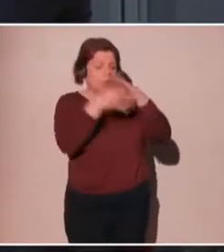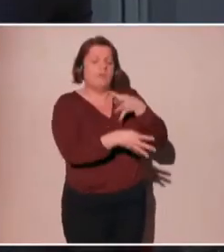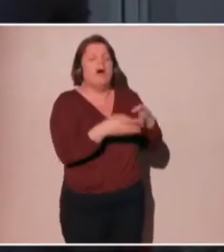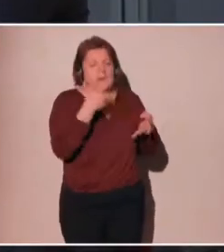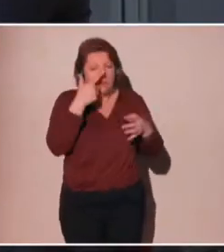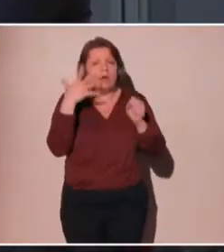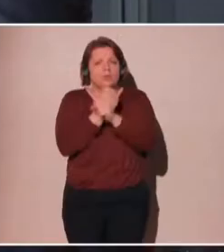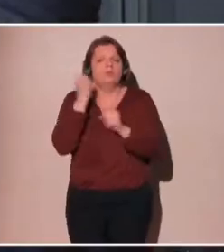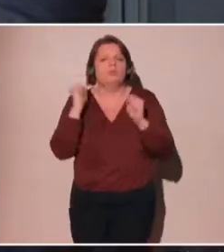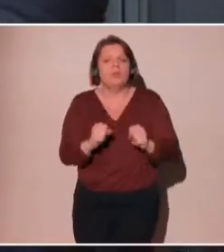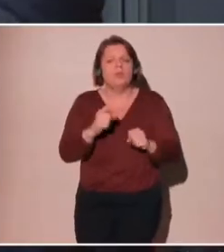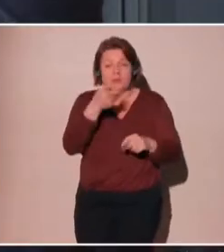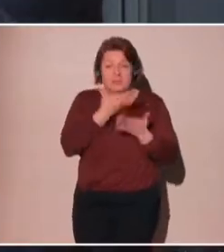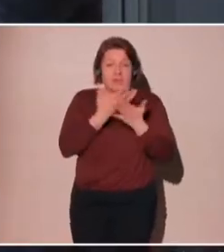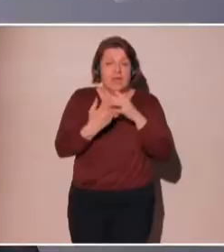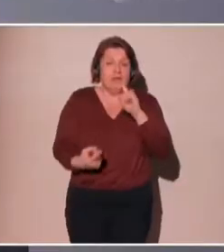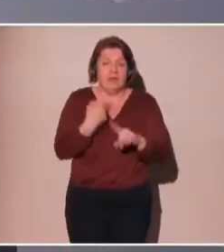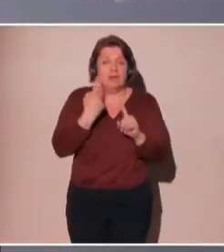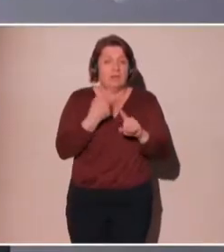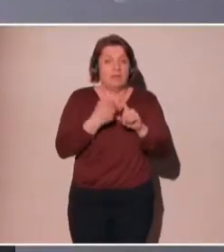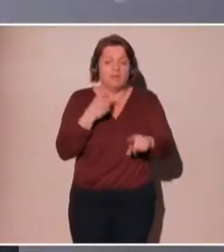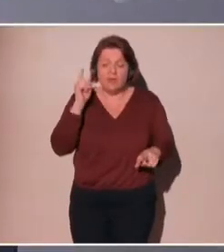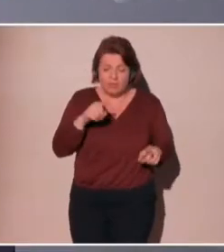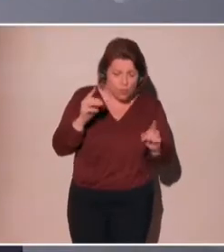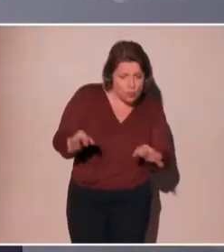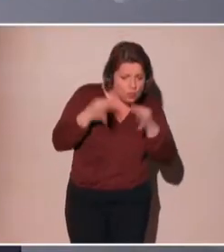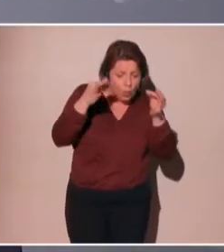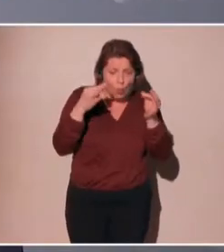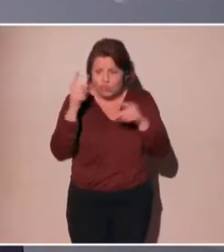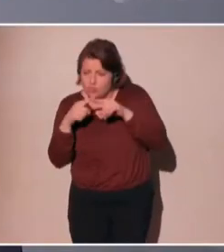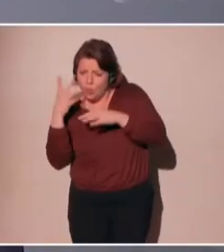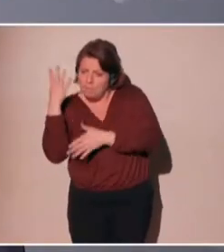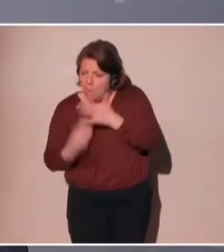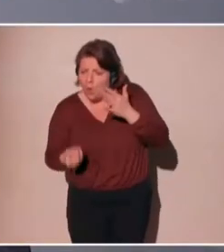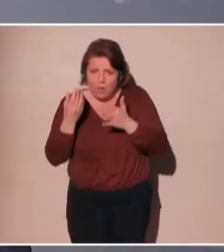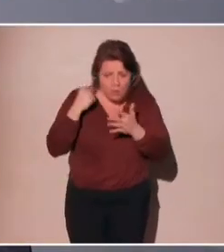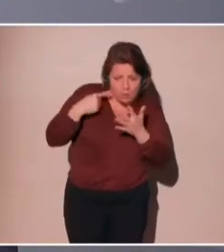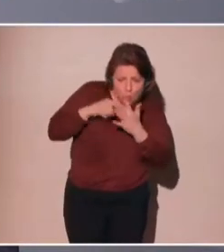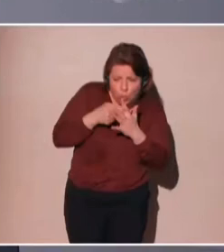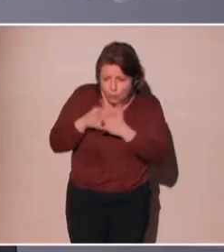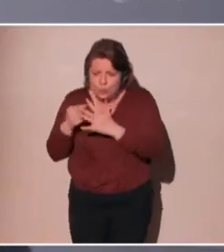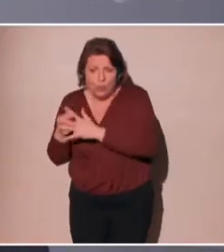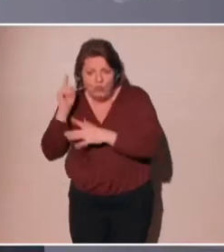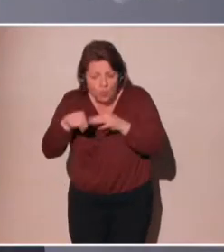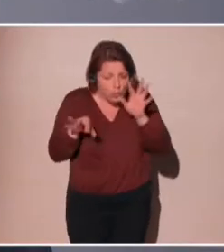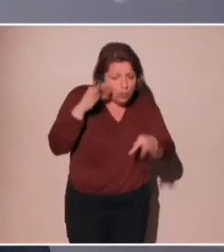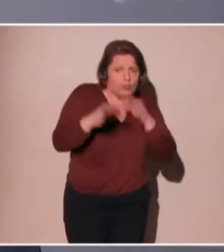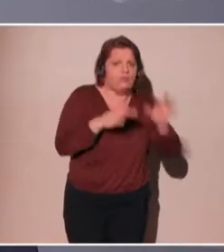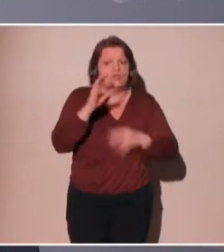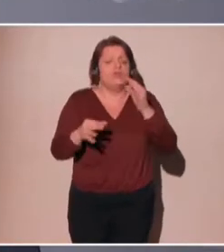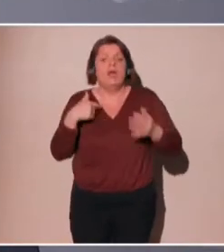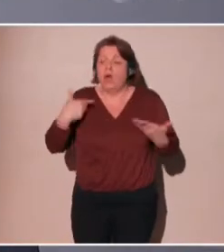But with these other tools, we should be able to get them. So it's very important. We've got to find what's missing in the gaps that